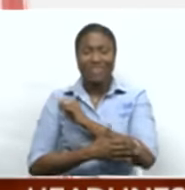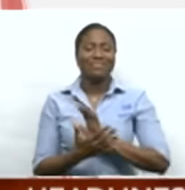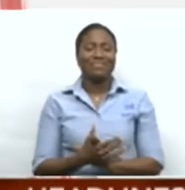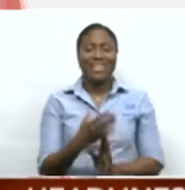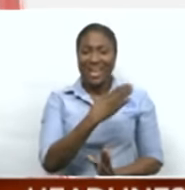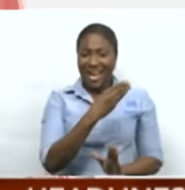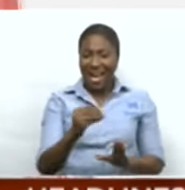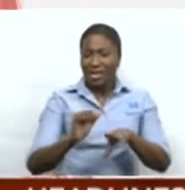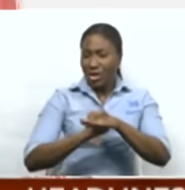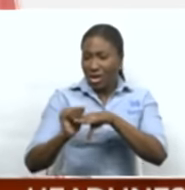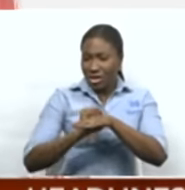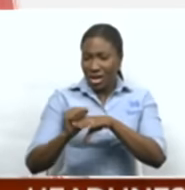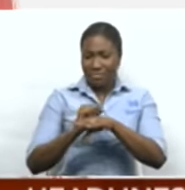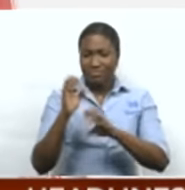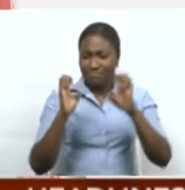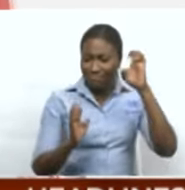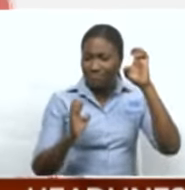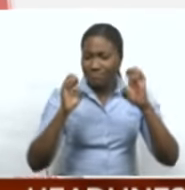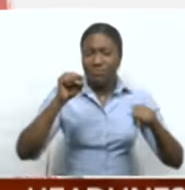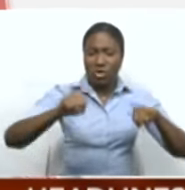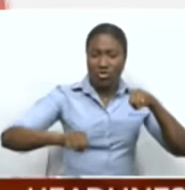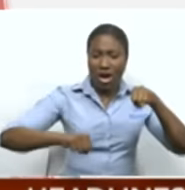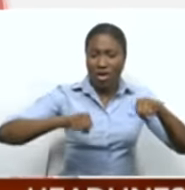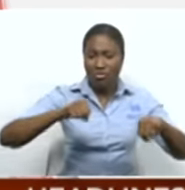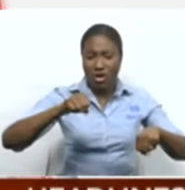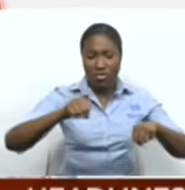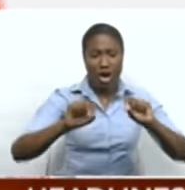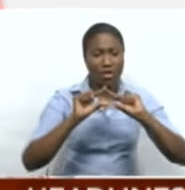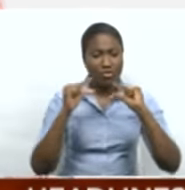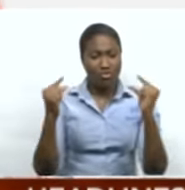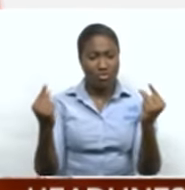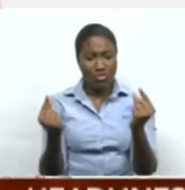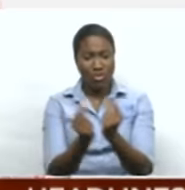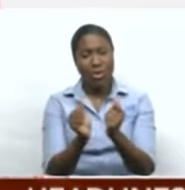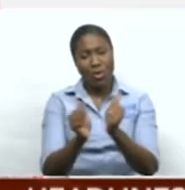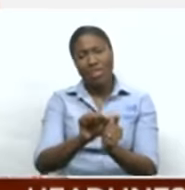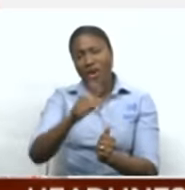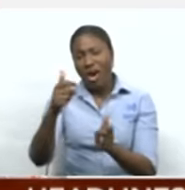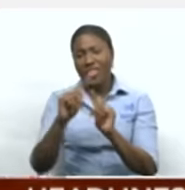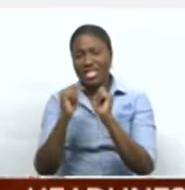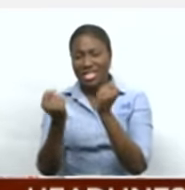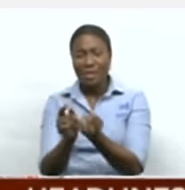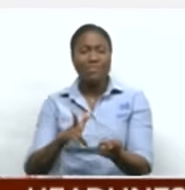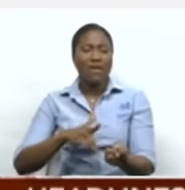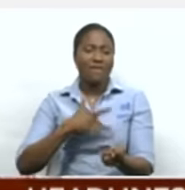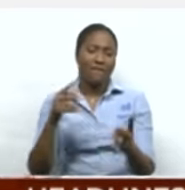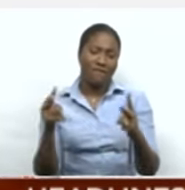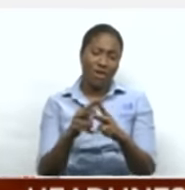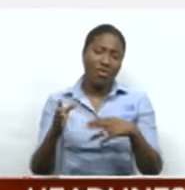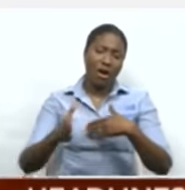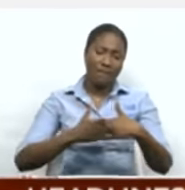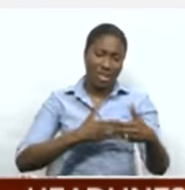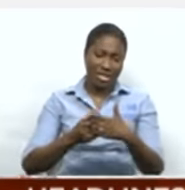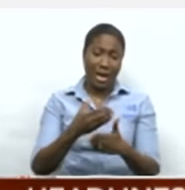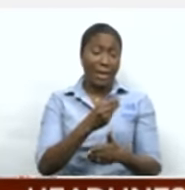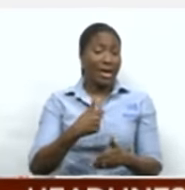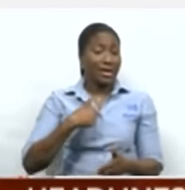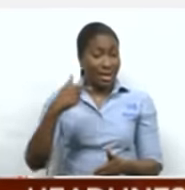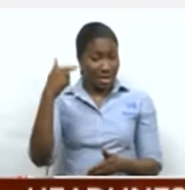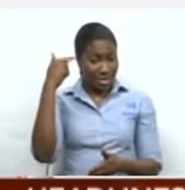their workouts, rides, group rides with the other teams and they feel very comfortable. And I think, you know,